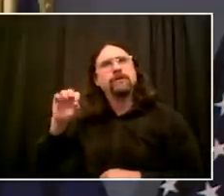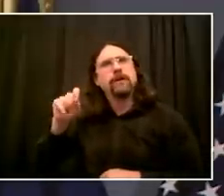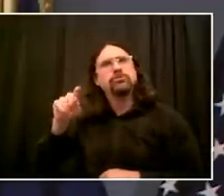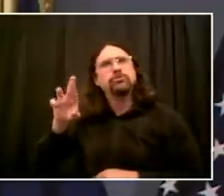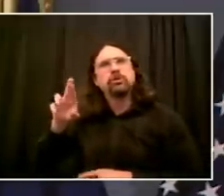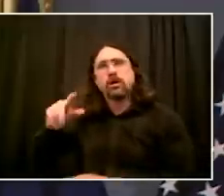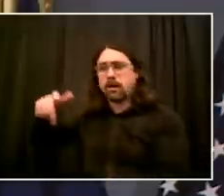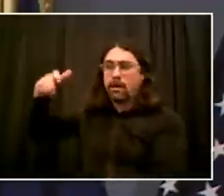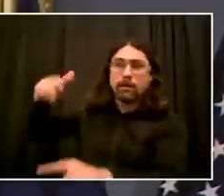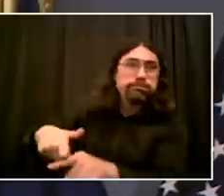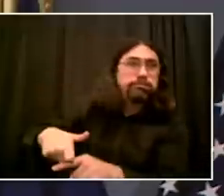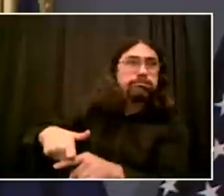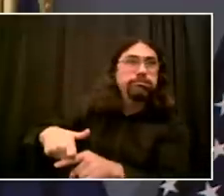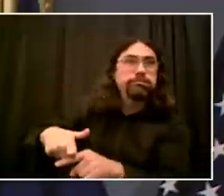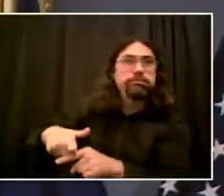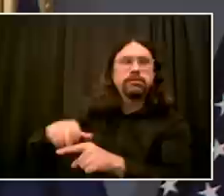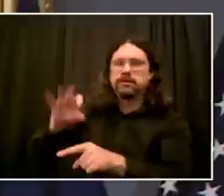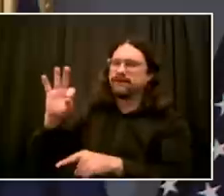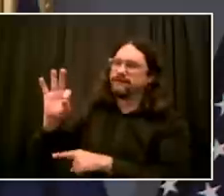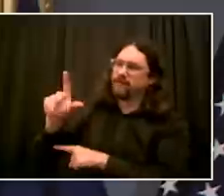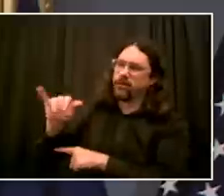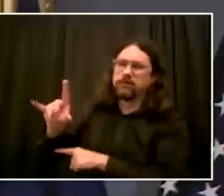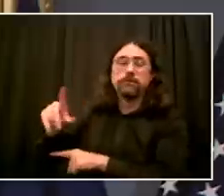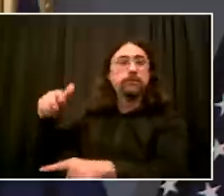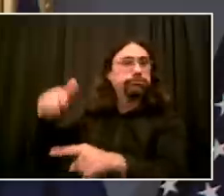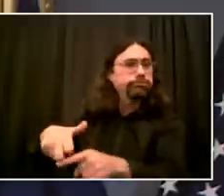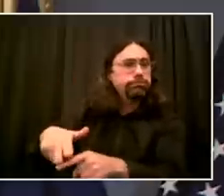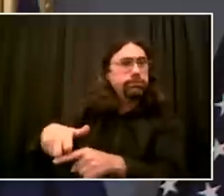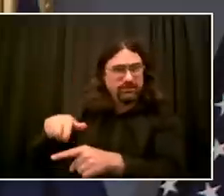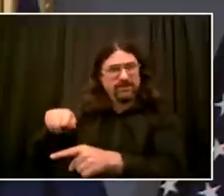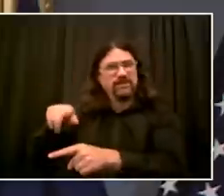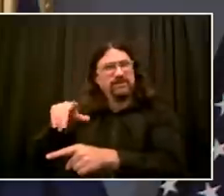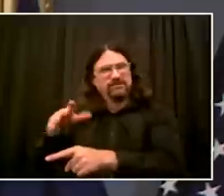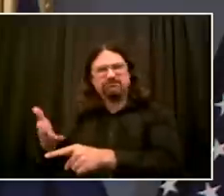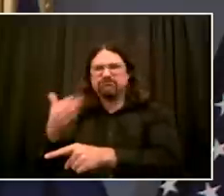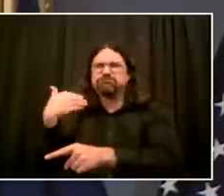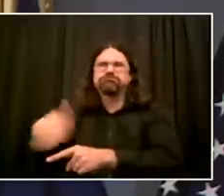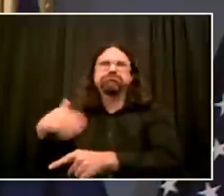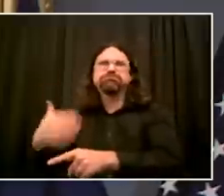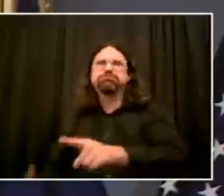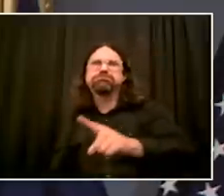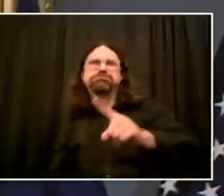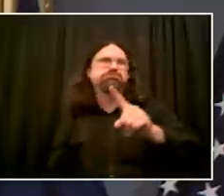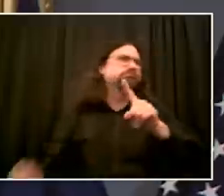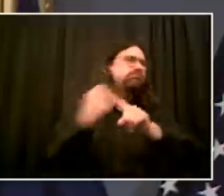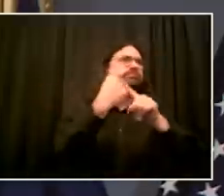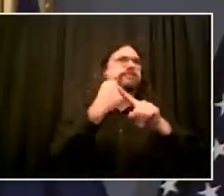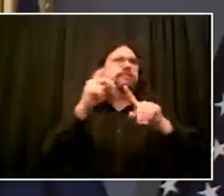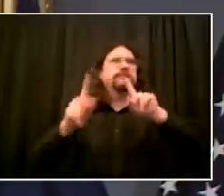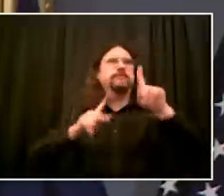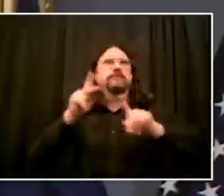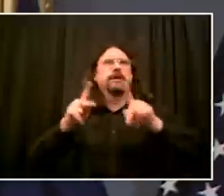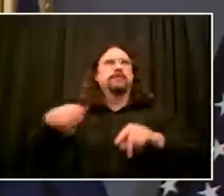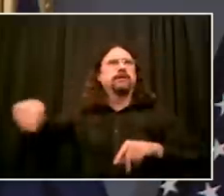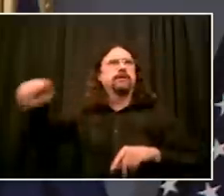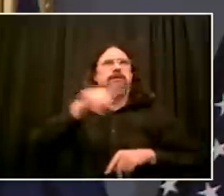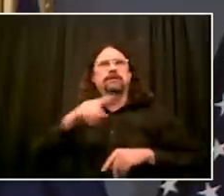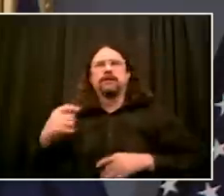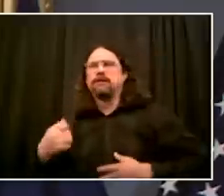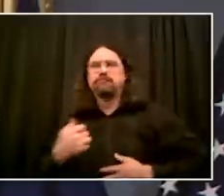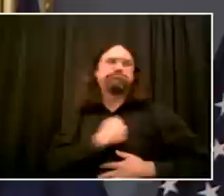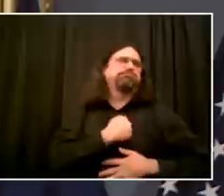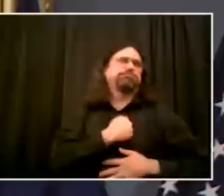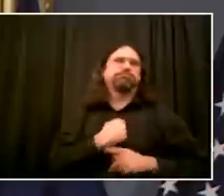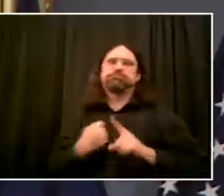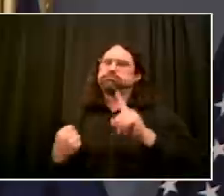But just a few days ago, the only thing we were talking about was a pandemic, like literally the only thing we were talking about. And the reason I